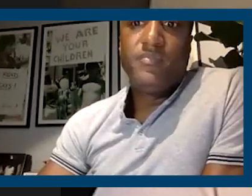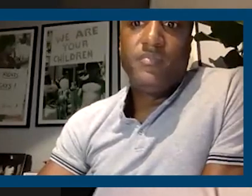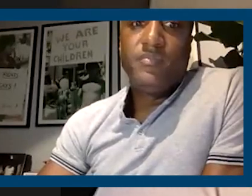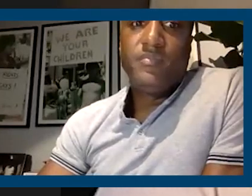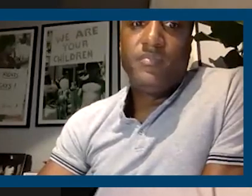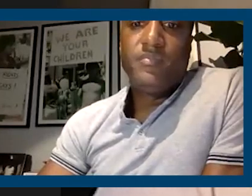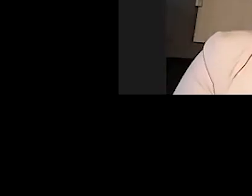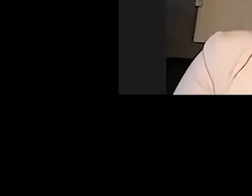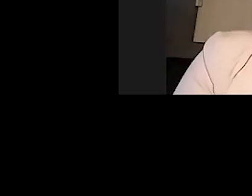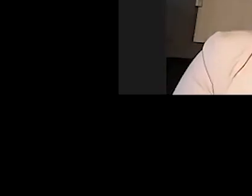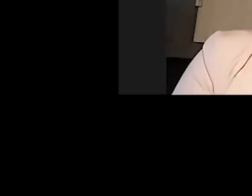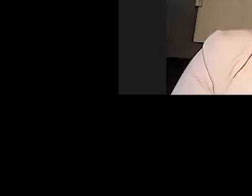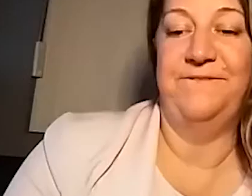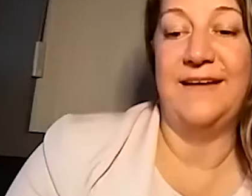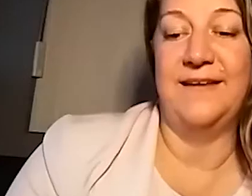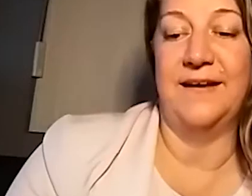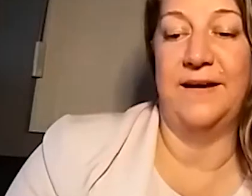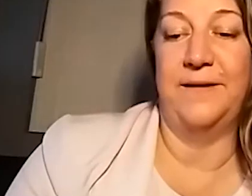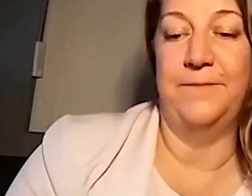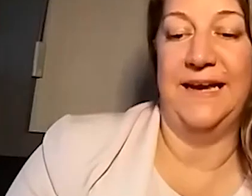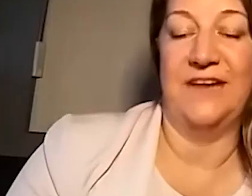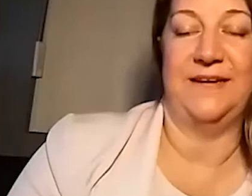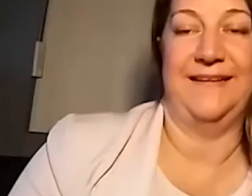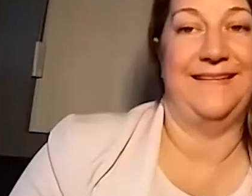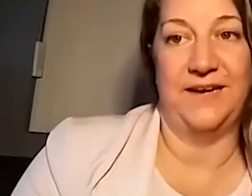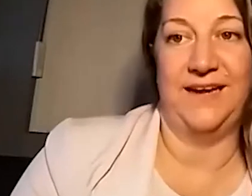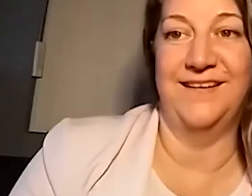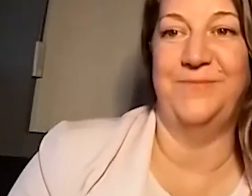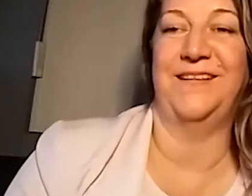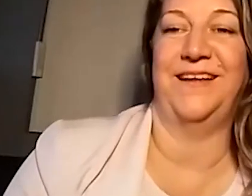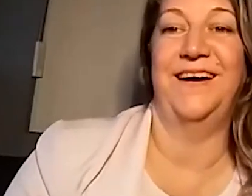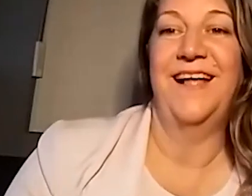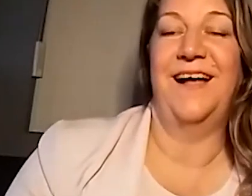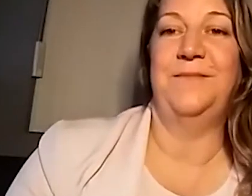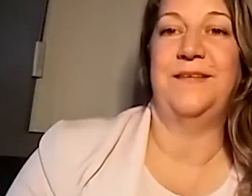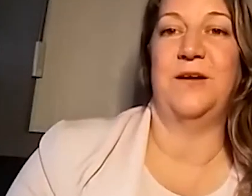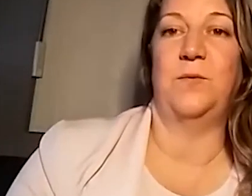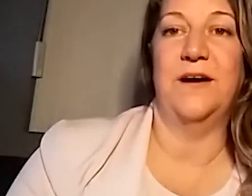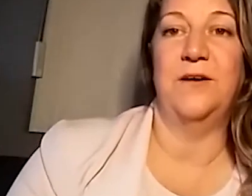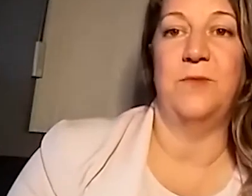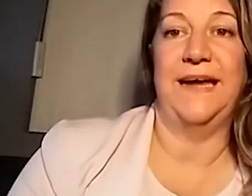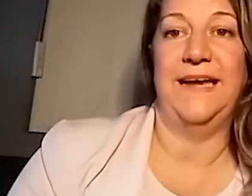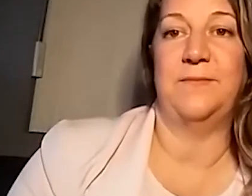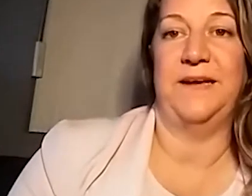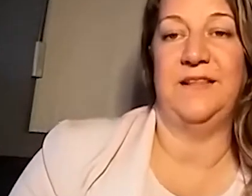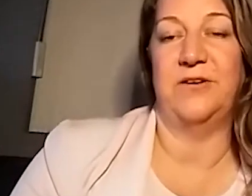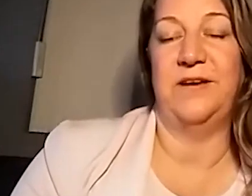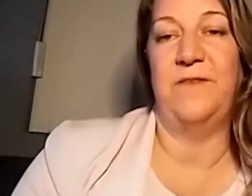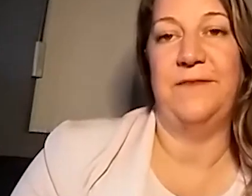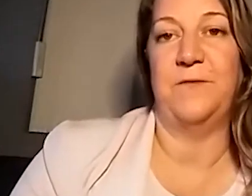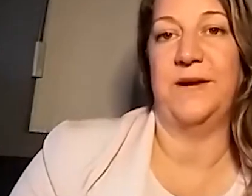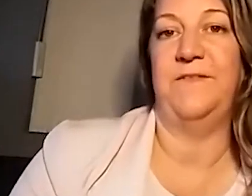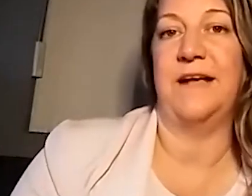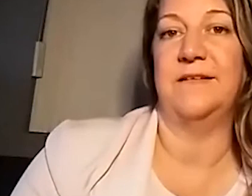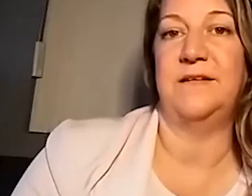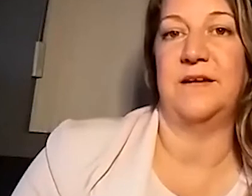renter protection. Um, and in fact, um, it actually saves money, to be clear. Um, so we are right now spending $35